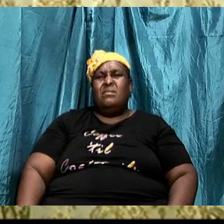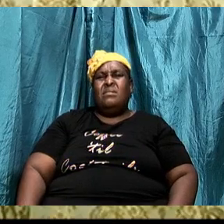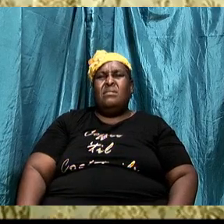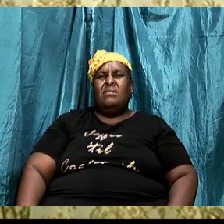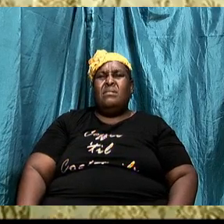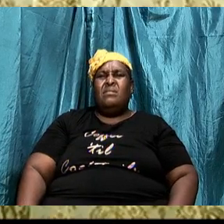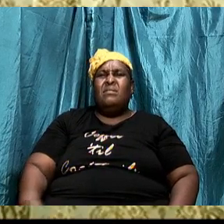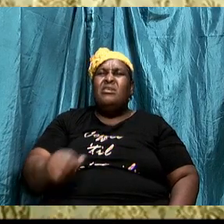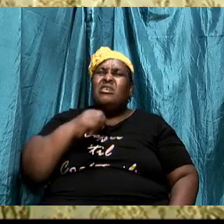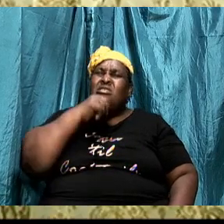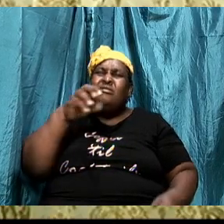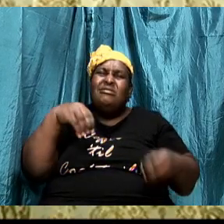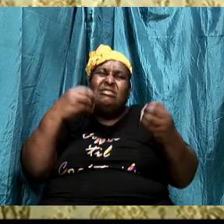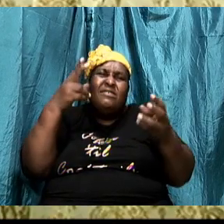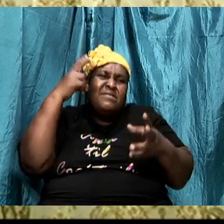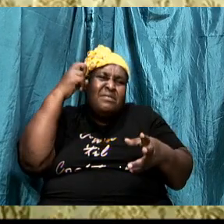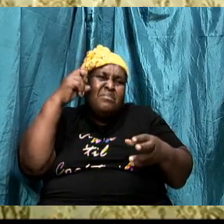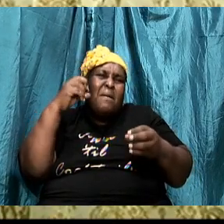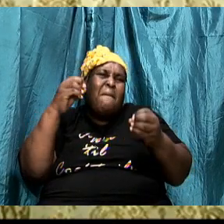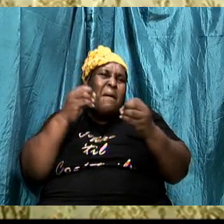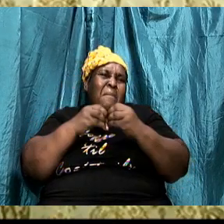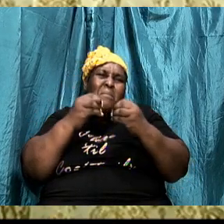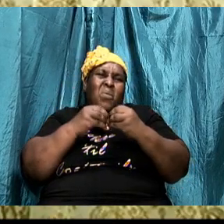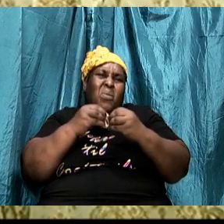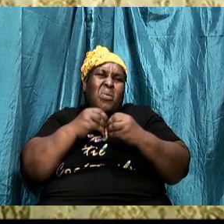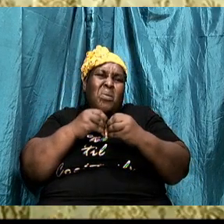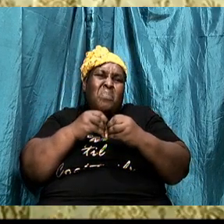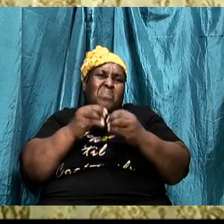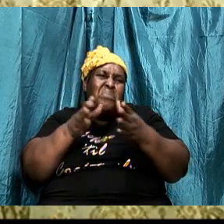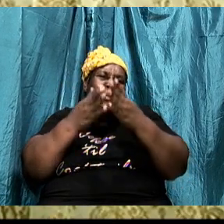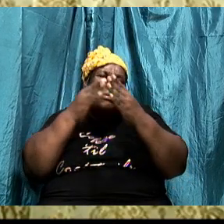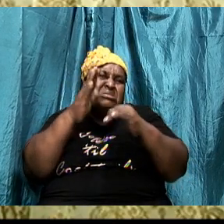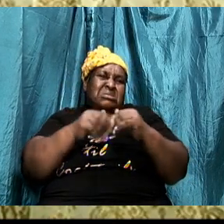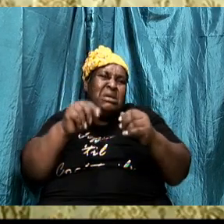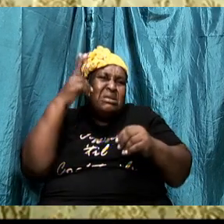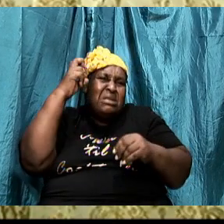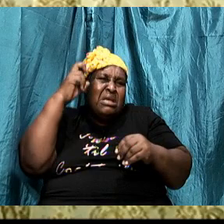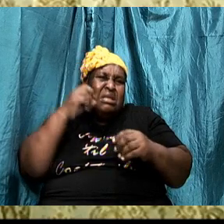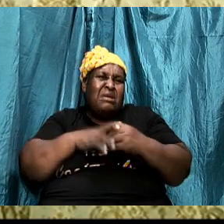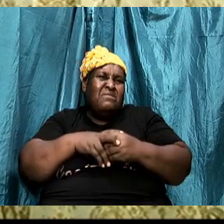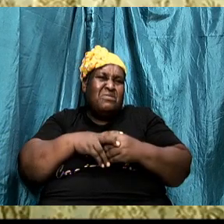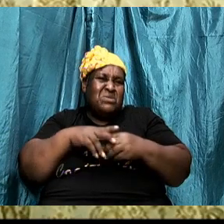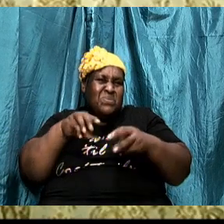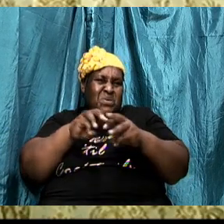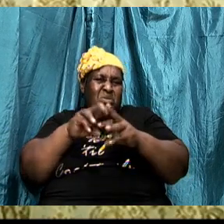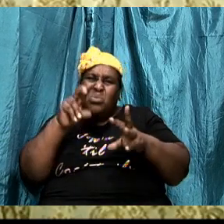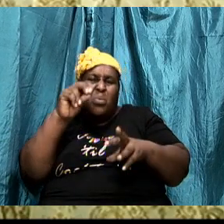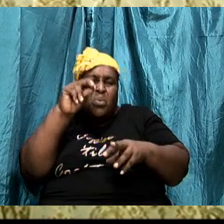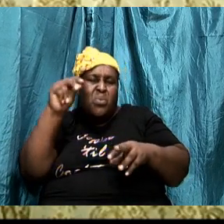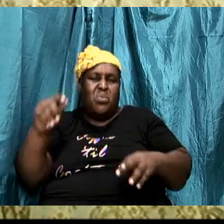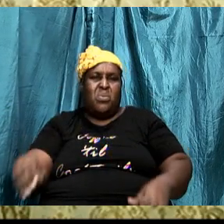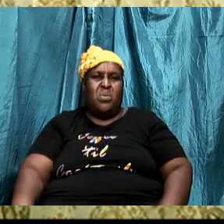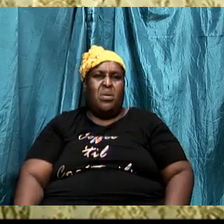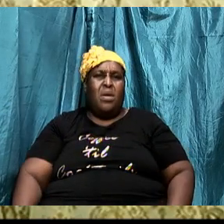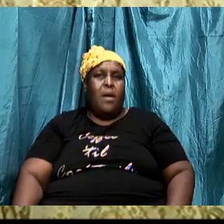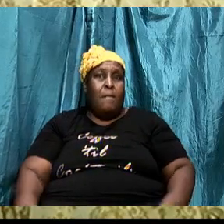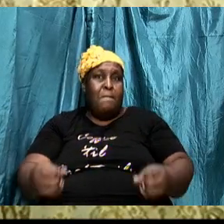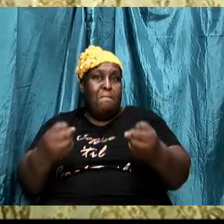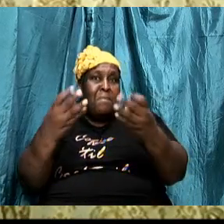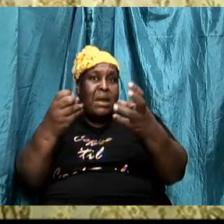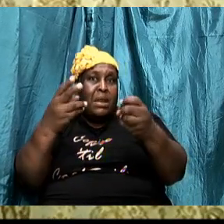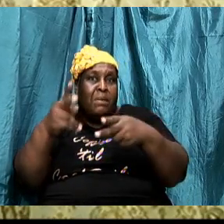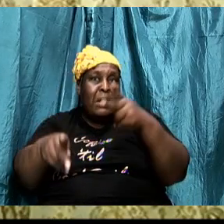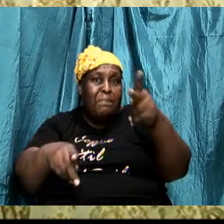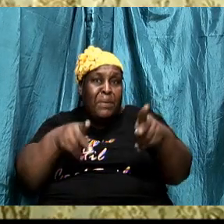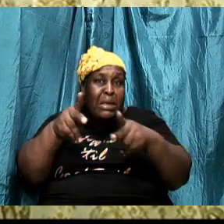deserves. But I want us to understand that there are many folks who were in God, folks that